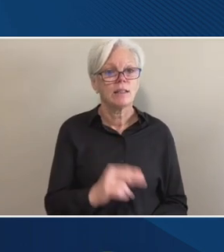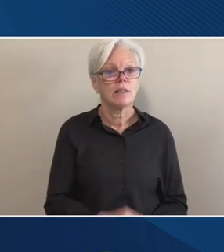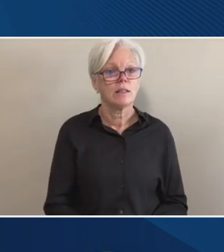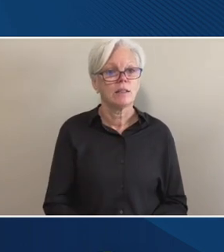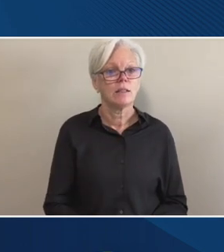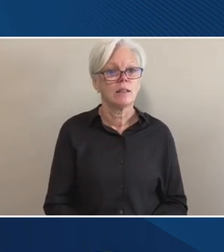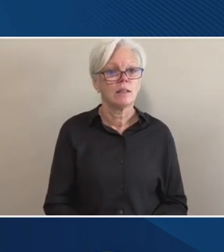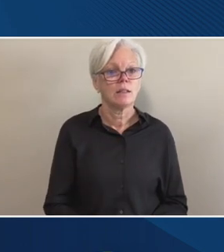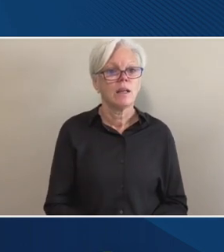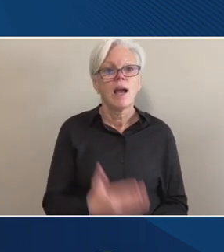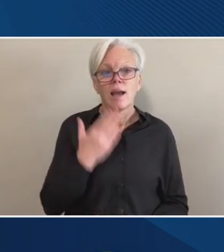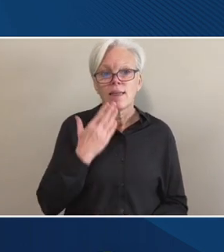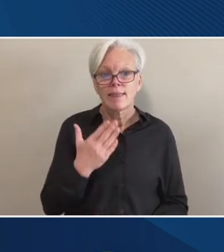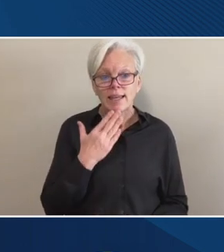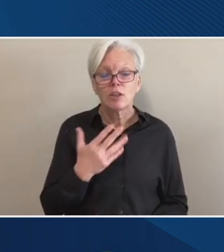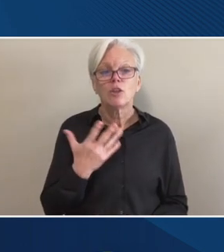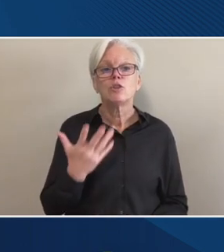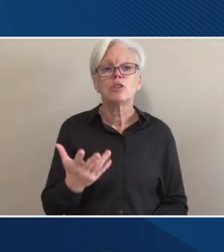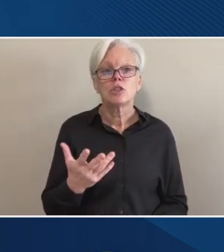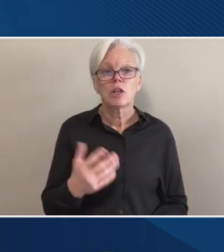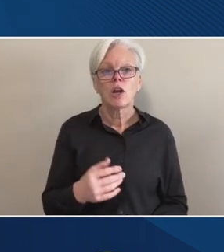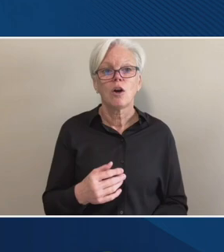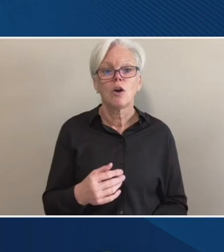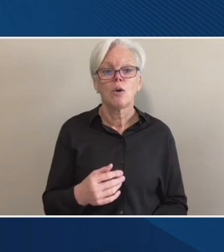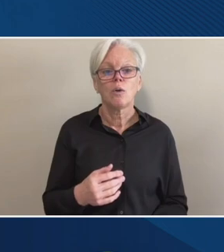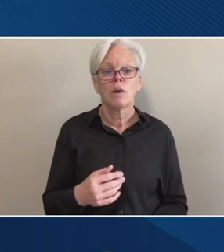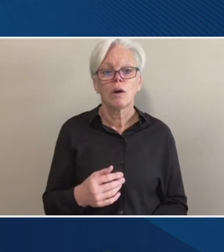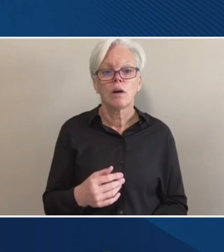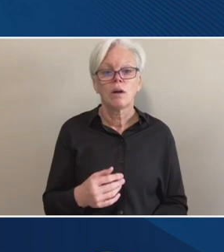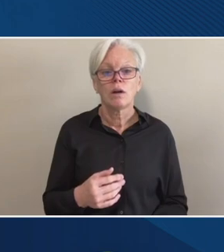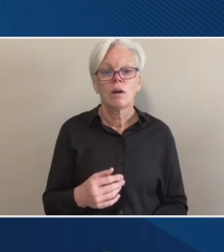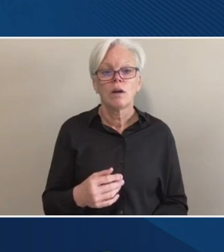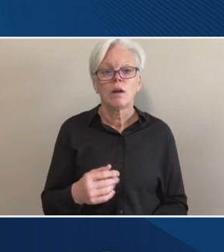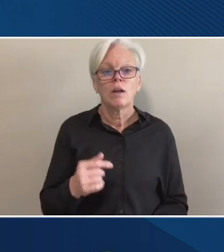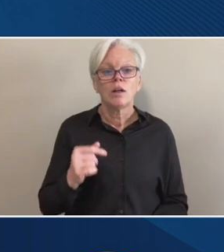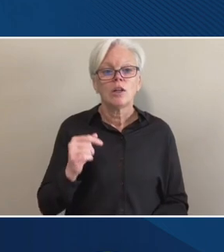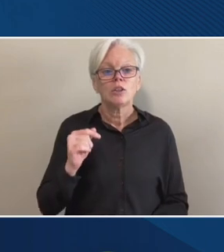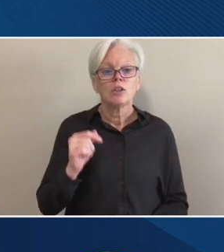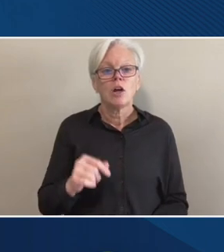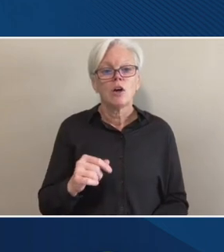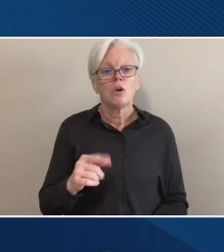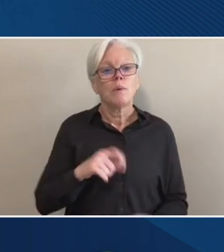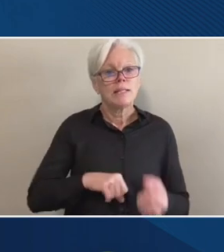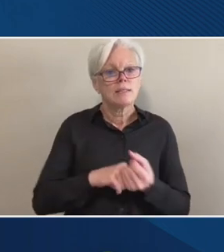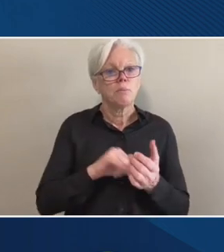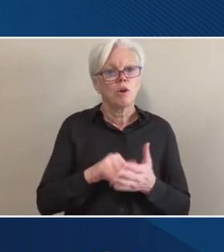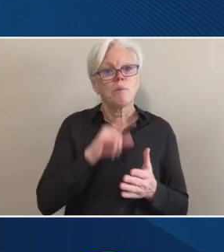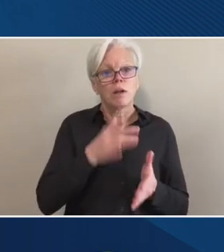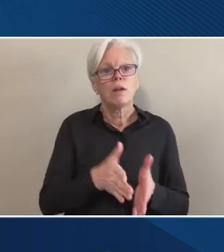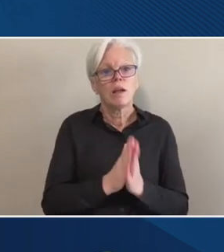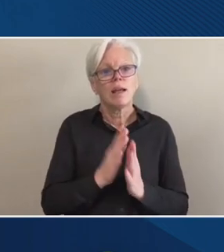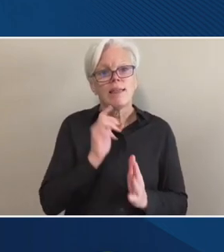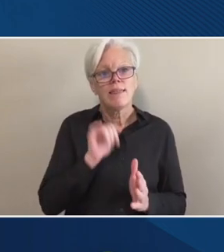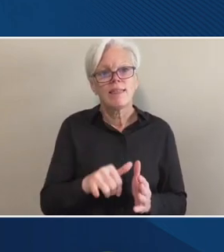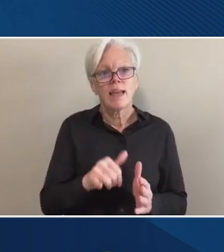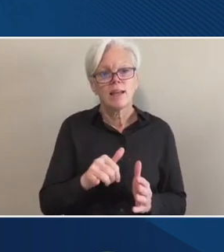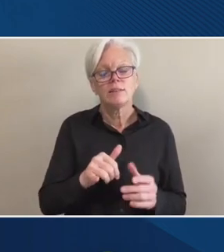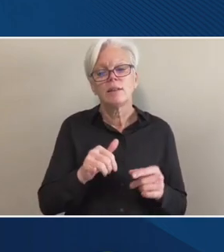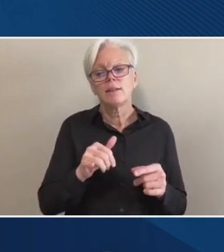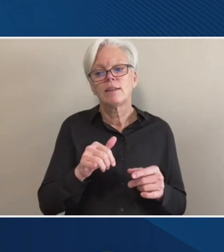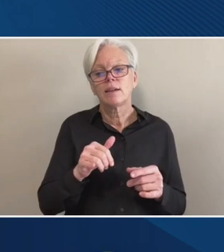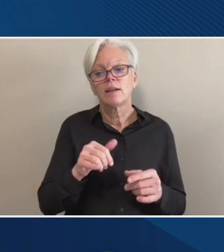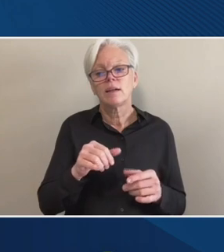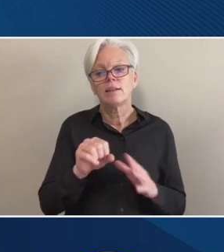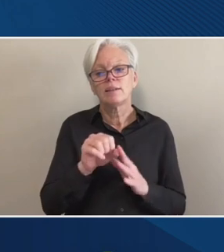Thank you. So we would support this proposal. Um, we would just like to request the statute define institutional charges as